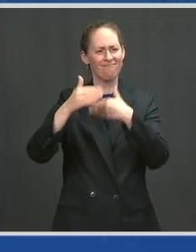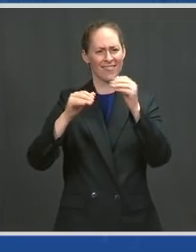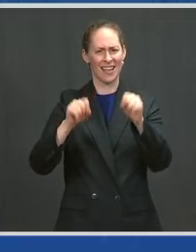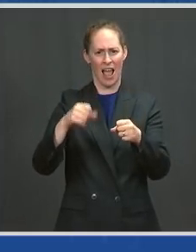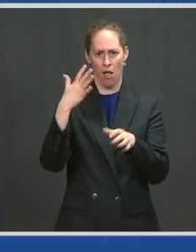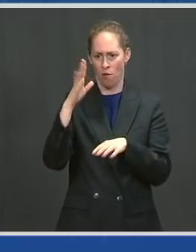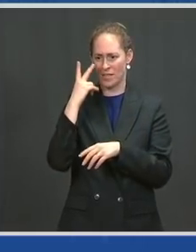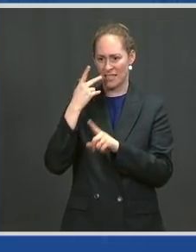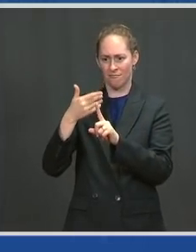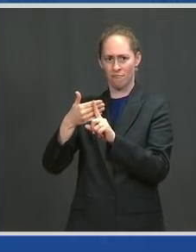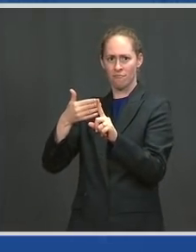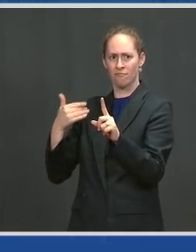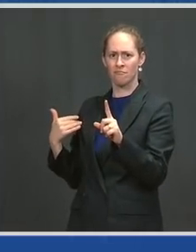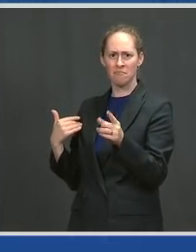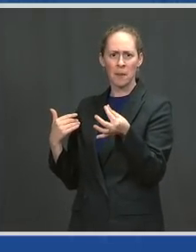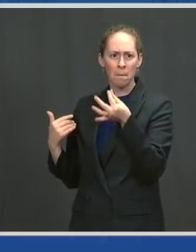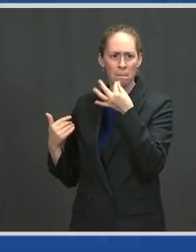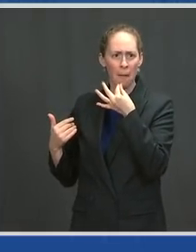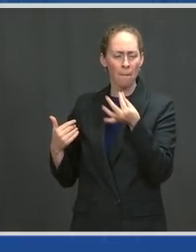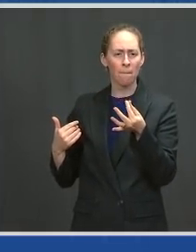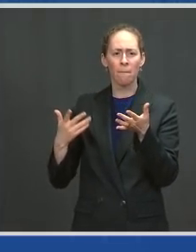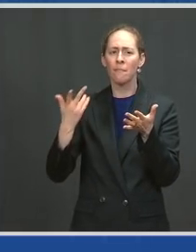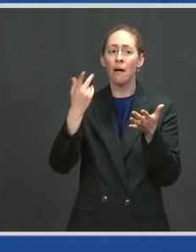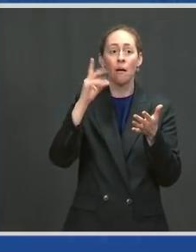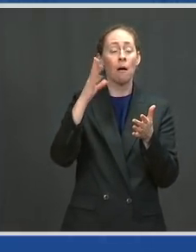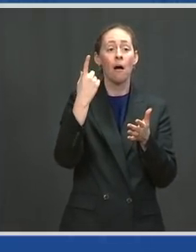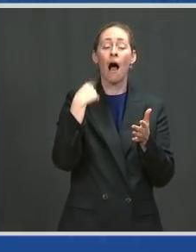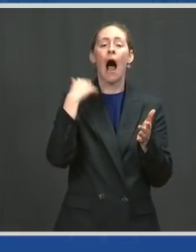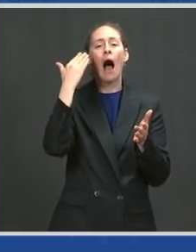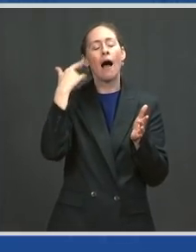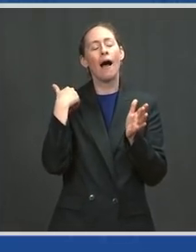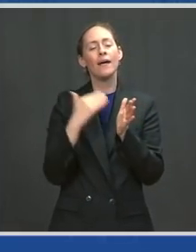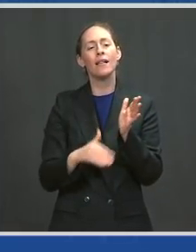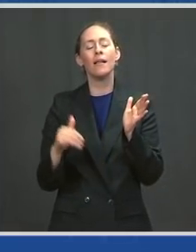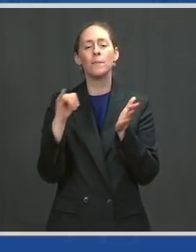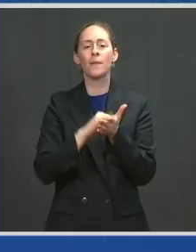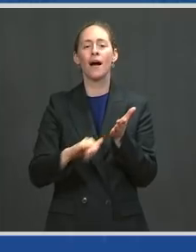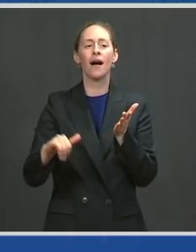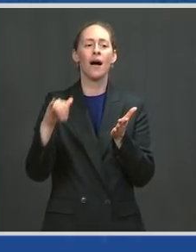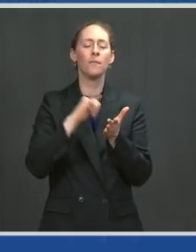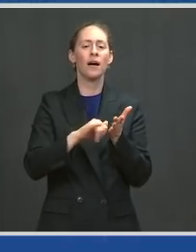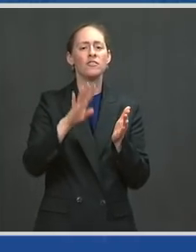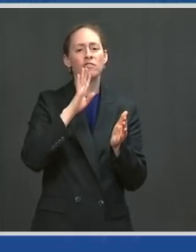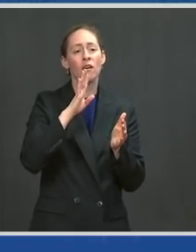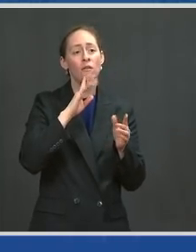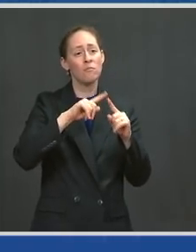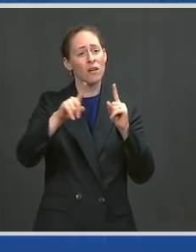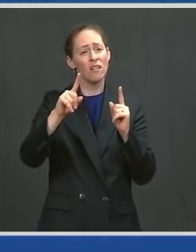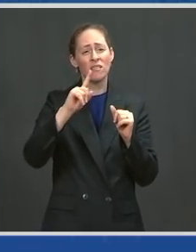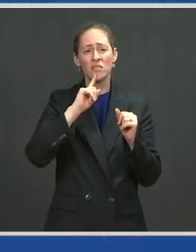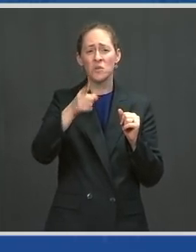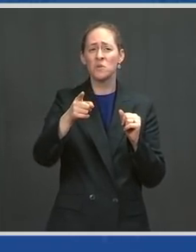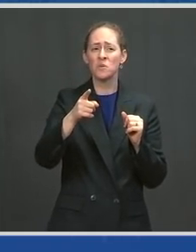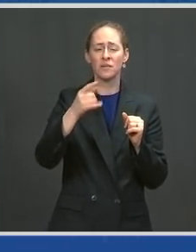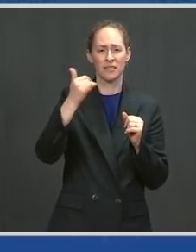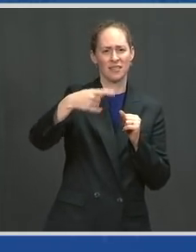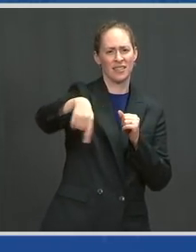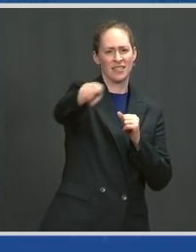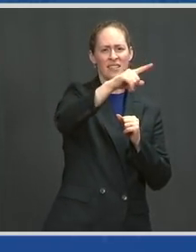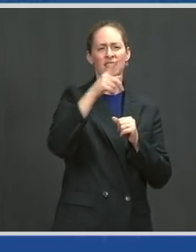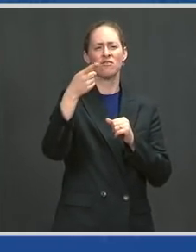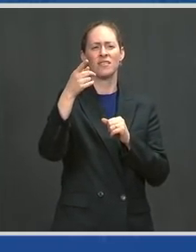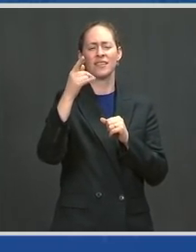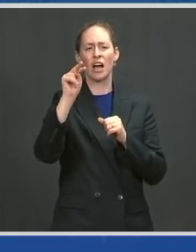not a single thing — and I've been saying this a long time, and I think a lot of the press or smartest the devil think I'm being naive